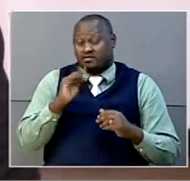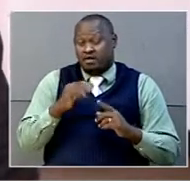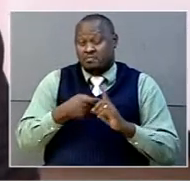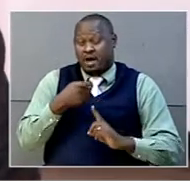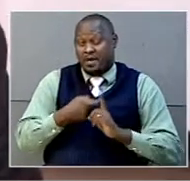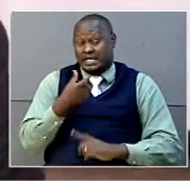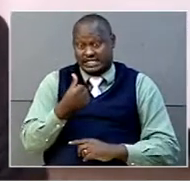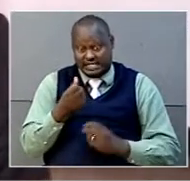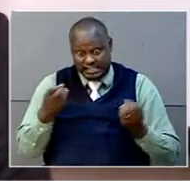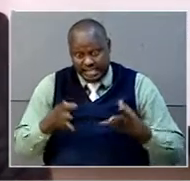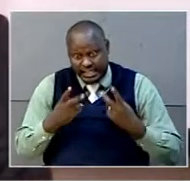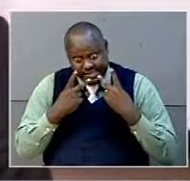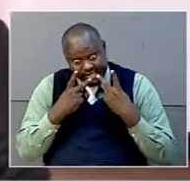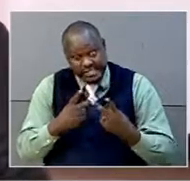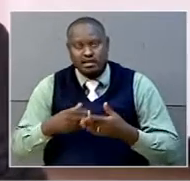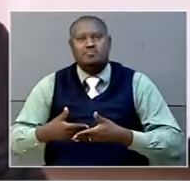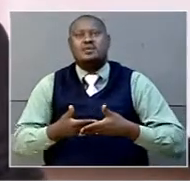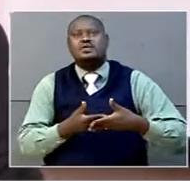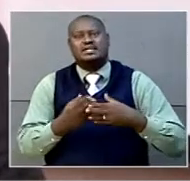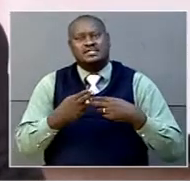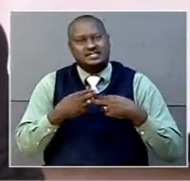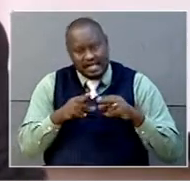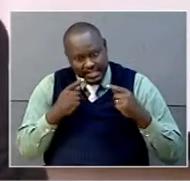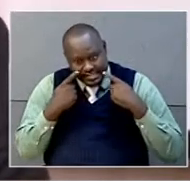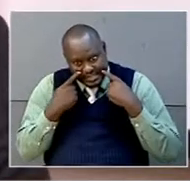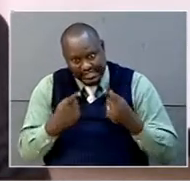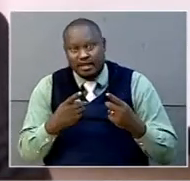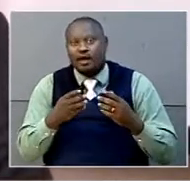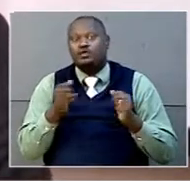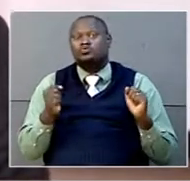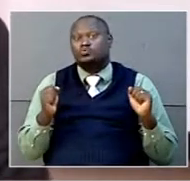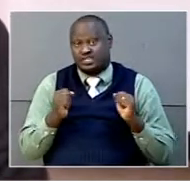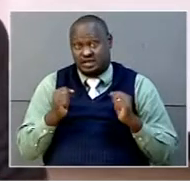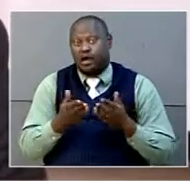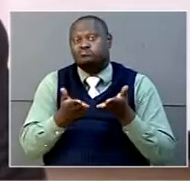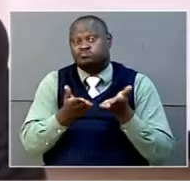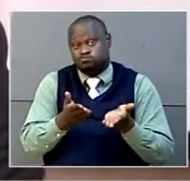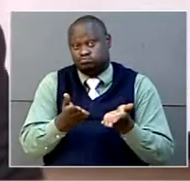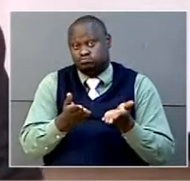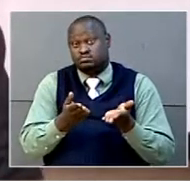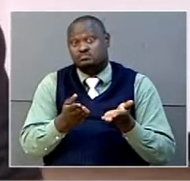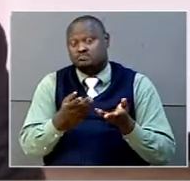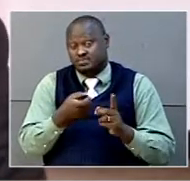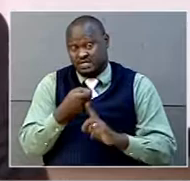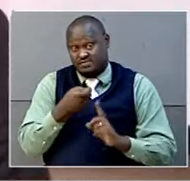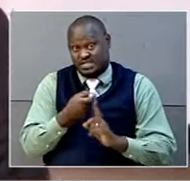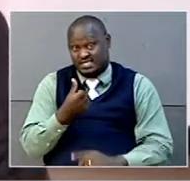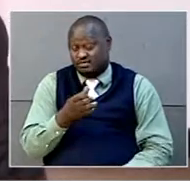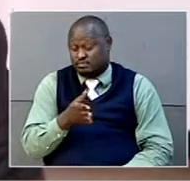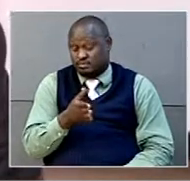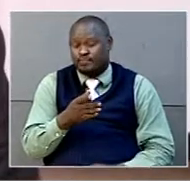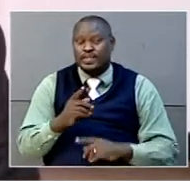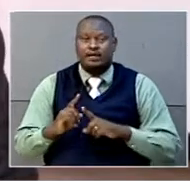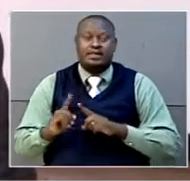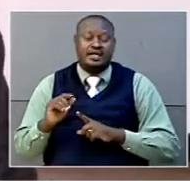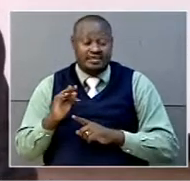months. That's when children start presenting symptoms of sickle cell, even when they are sick. But